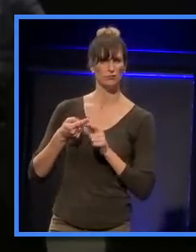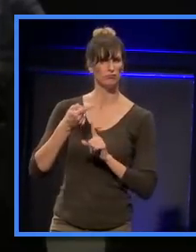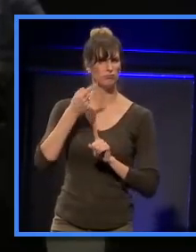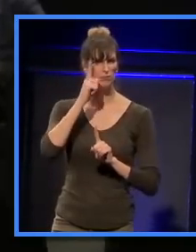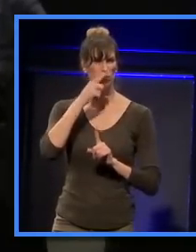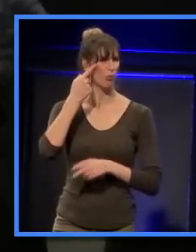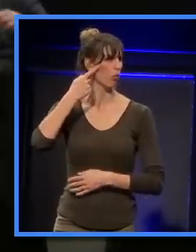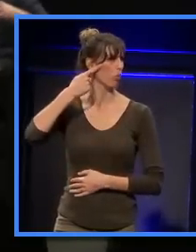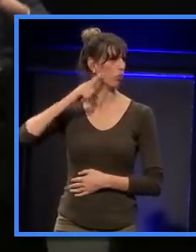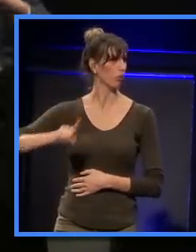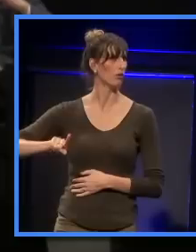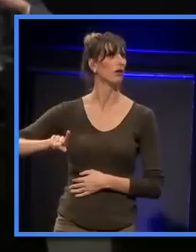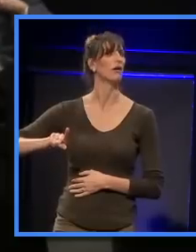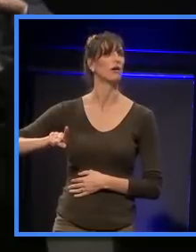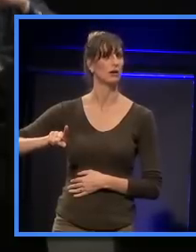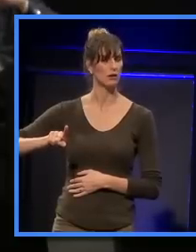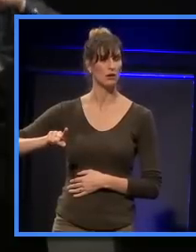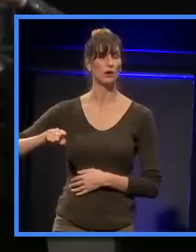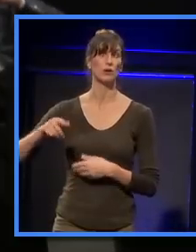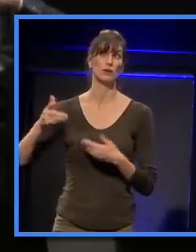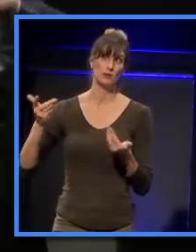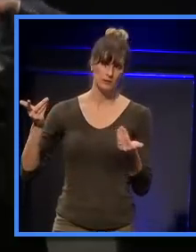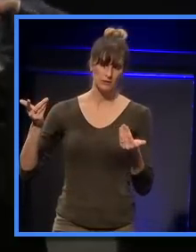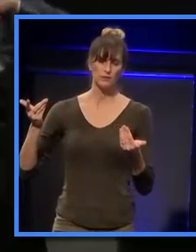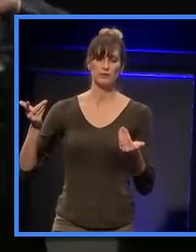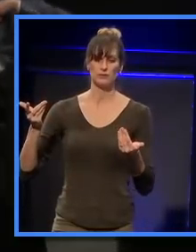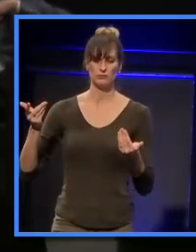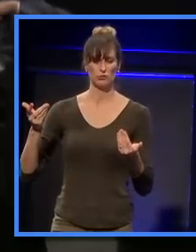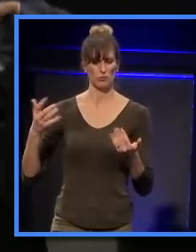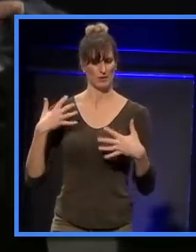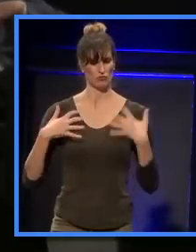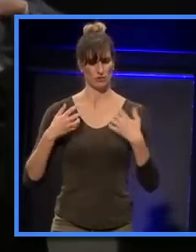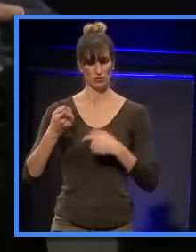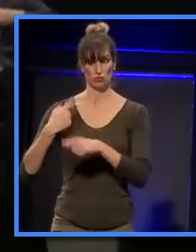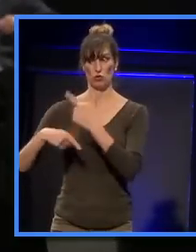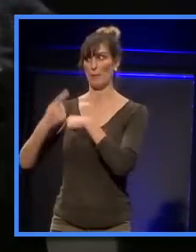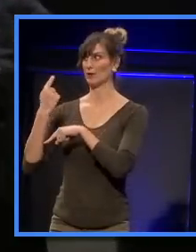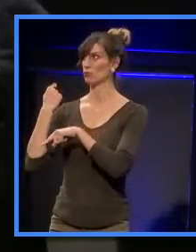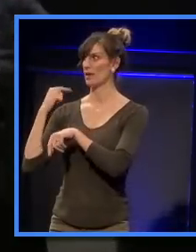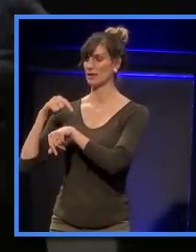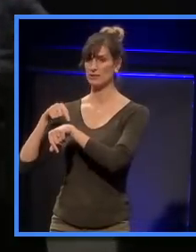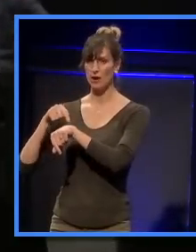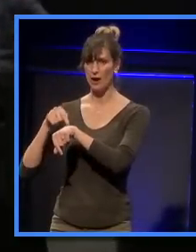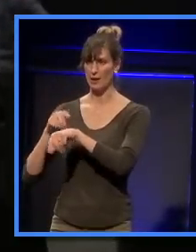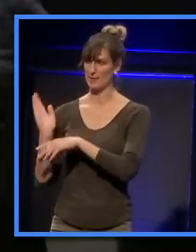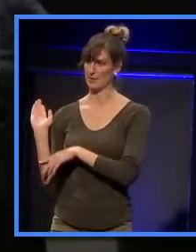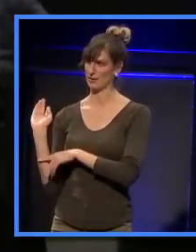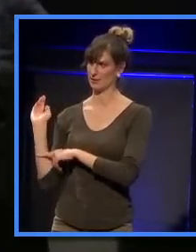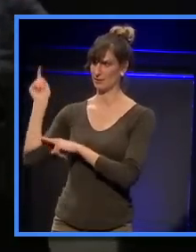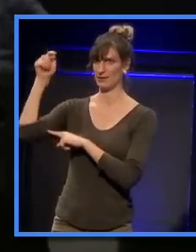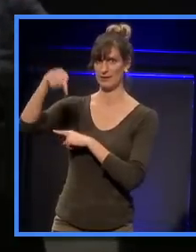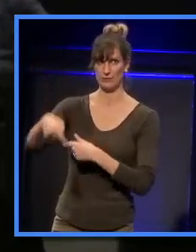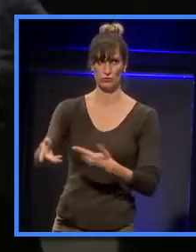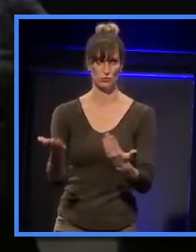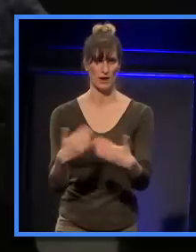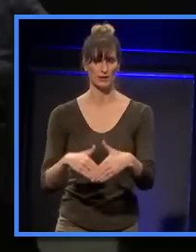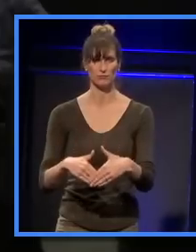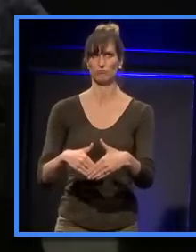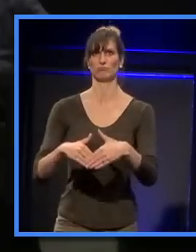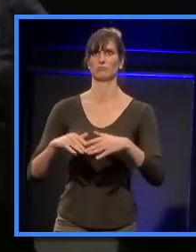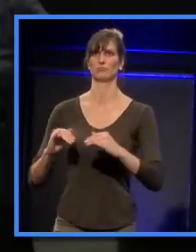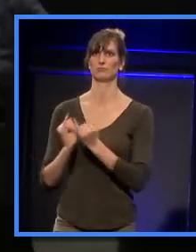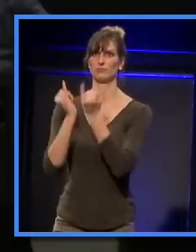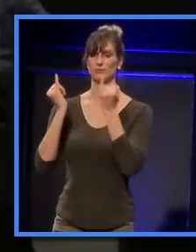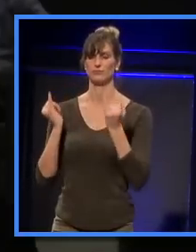And so, you know, it's interesting to be taken right back to that period and to be here tonight and also to reflect on